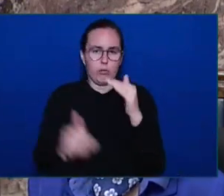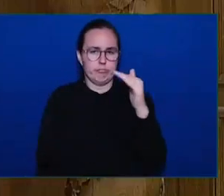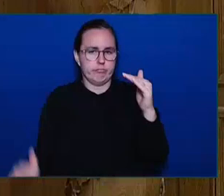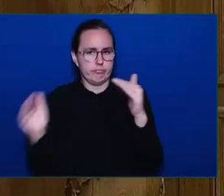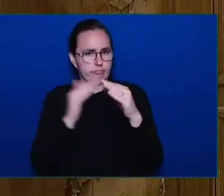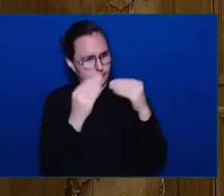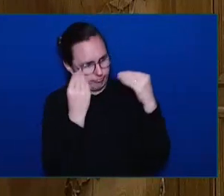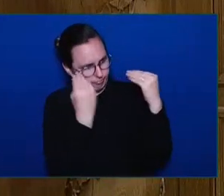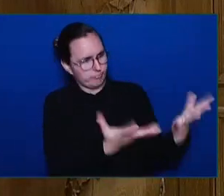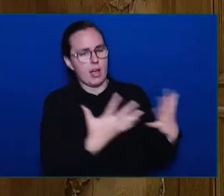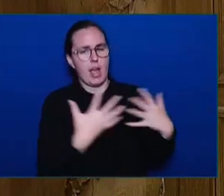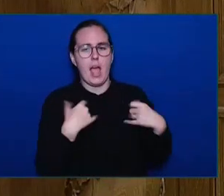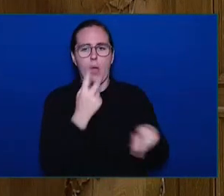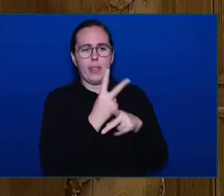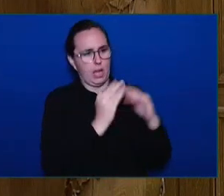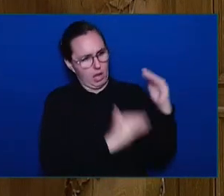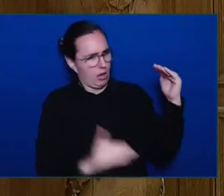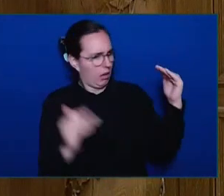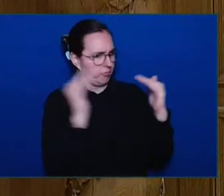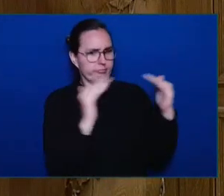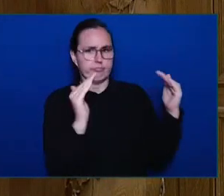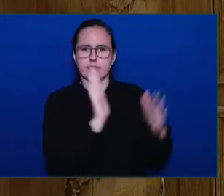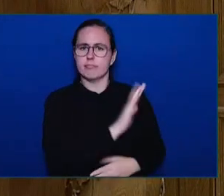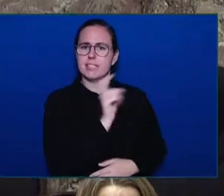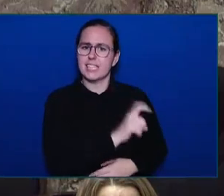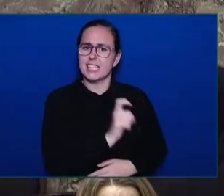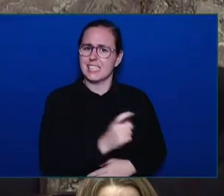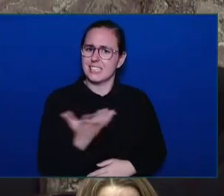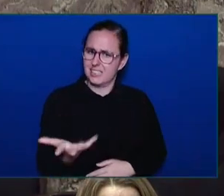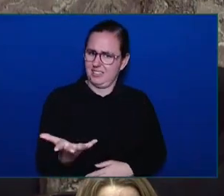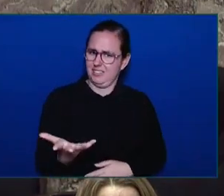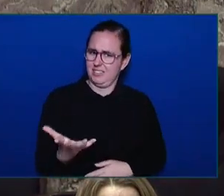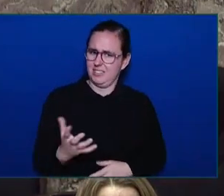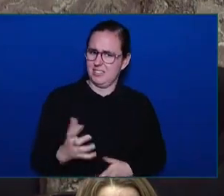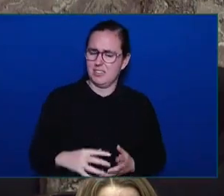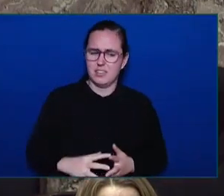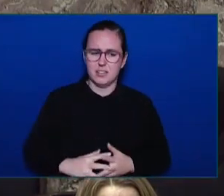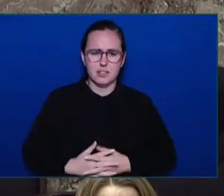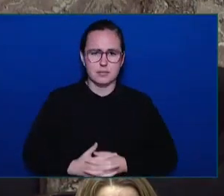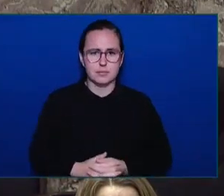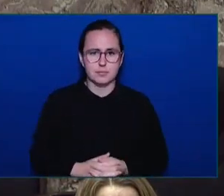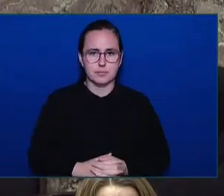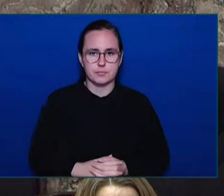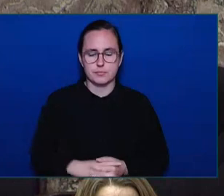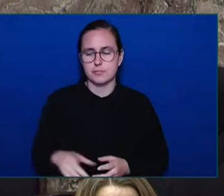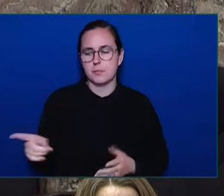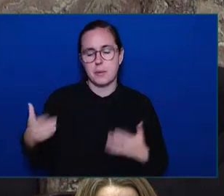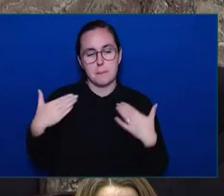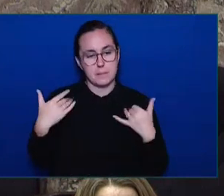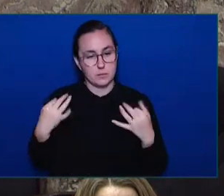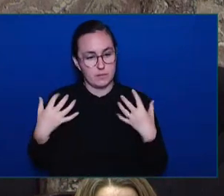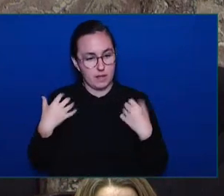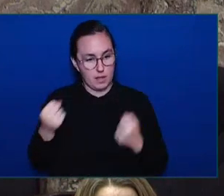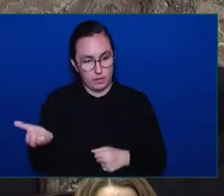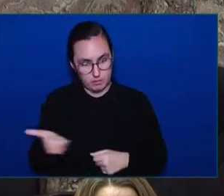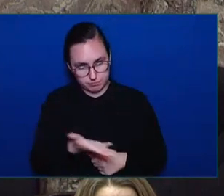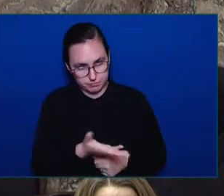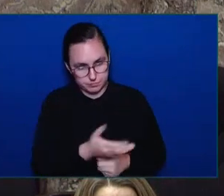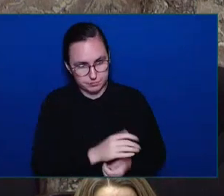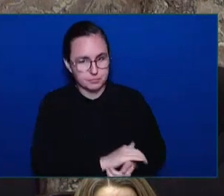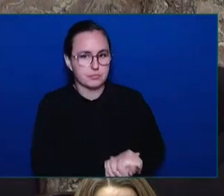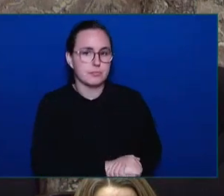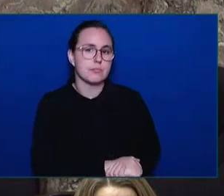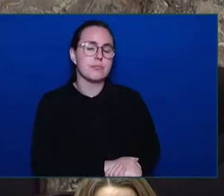Minister of Health. Thank you, Honourable Speaker. And losing a baby during any stage of